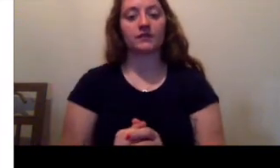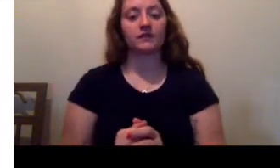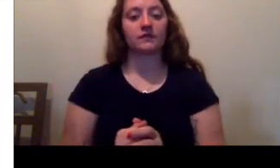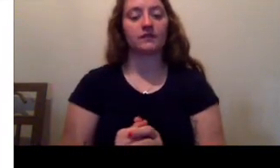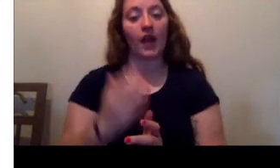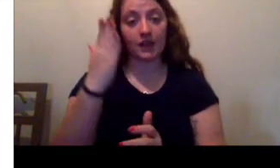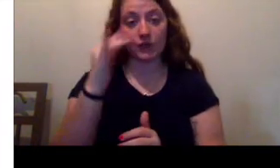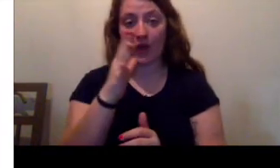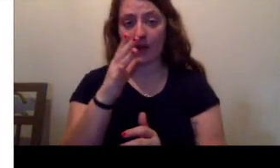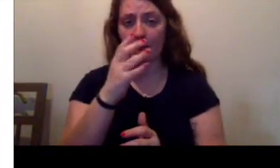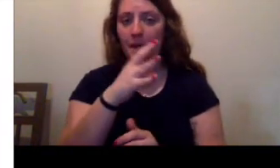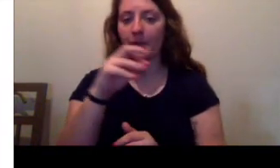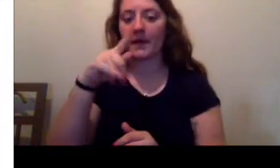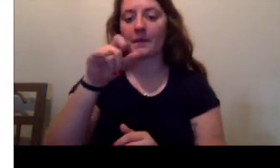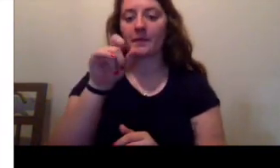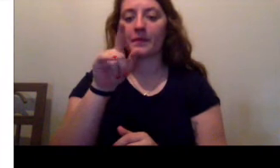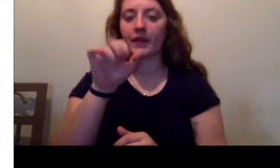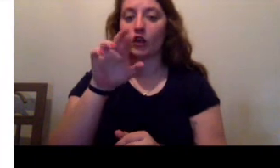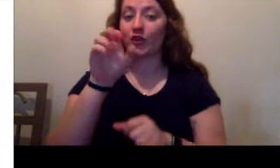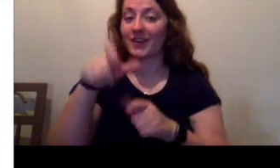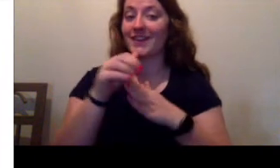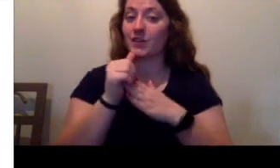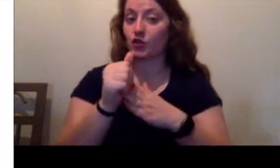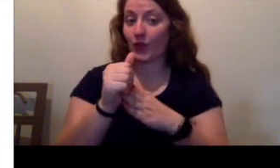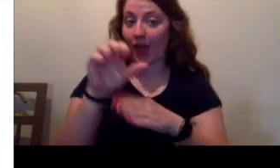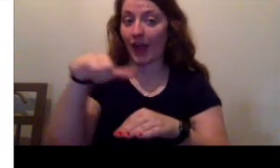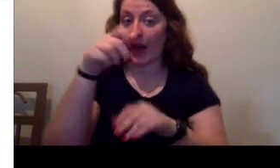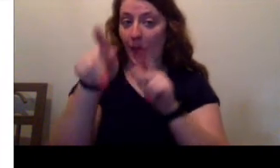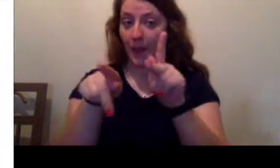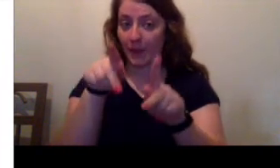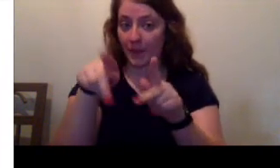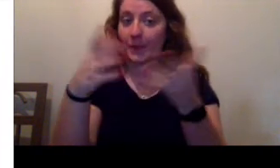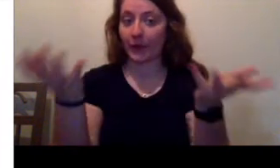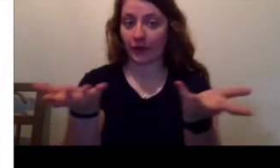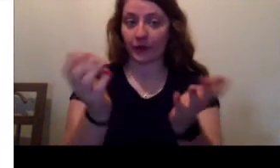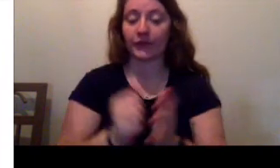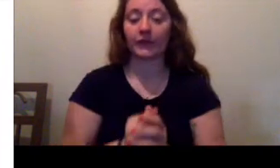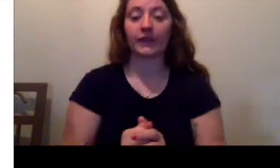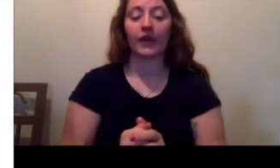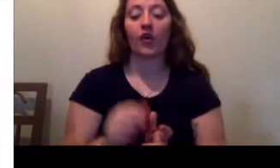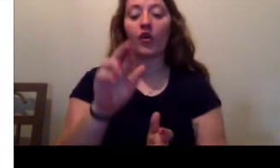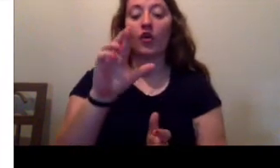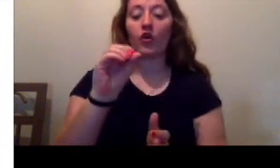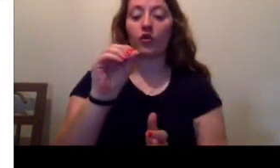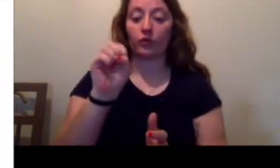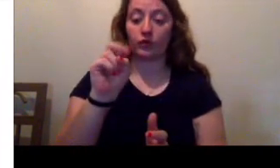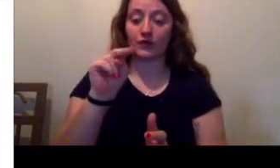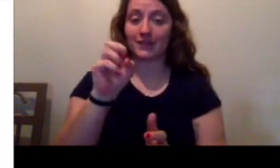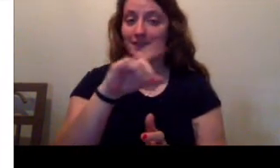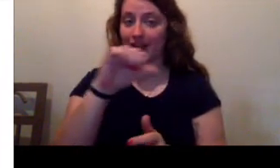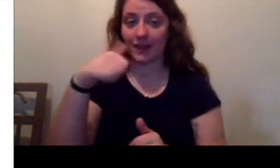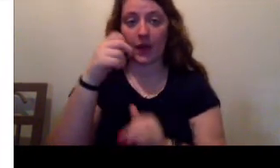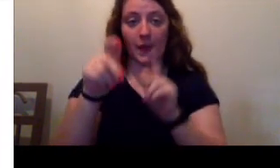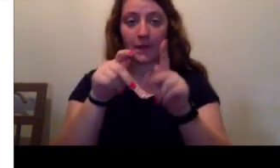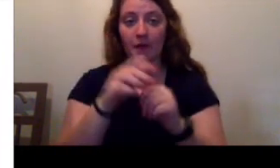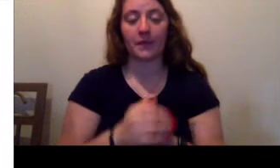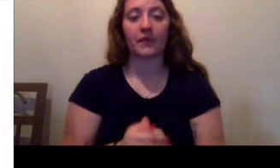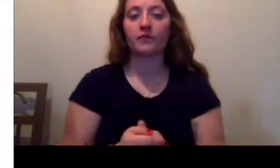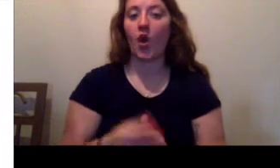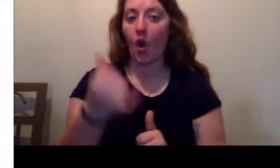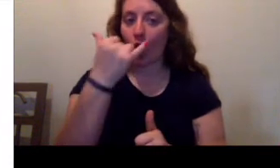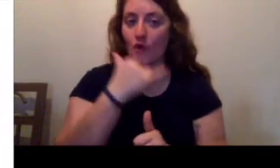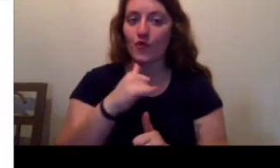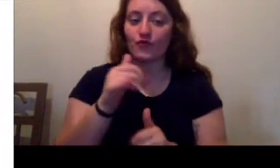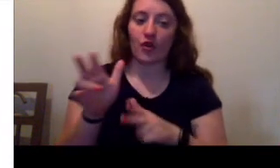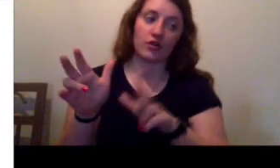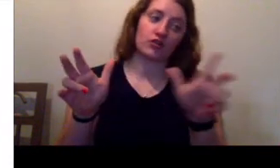why Mama and Peter had needed to guide those who were strangers here, the Rosens and the others. A wrong turn would have